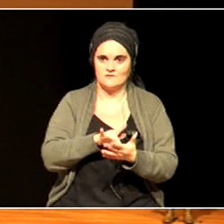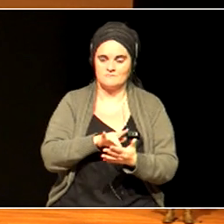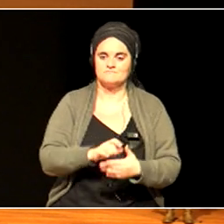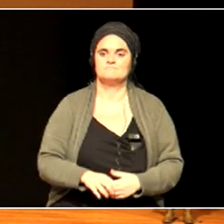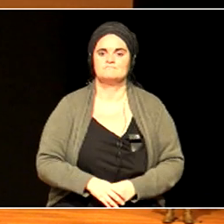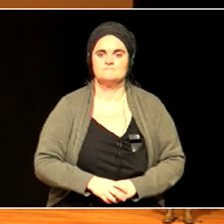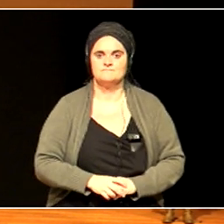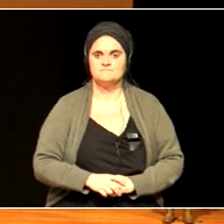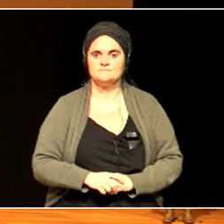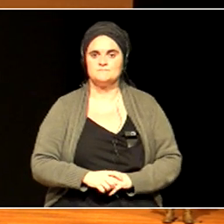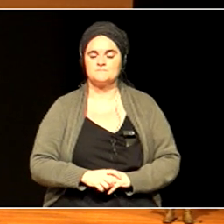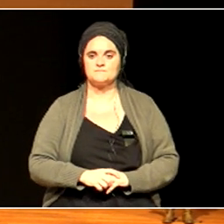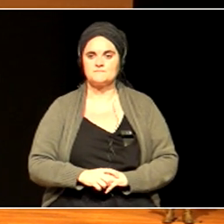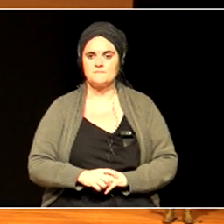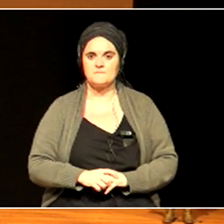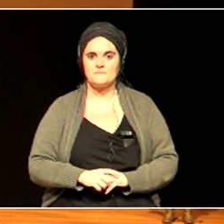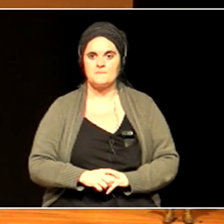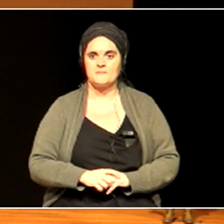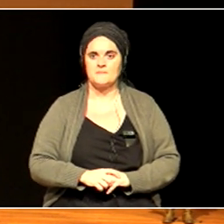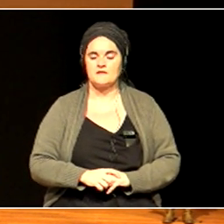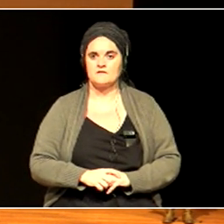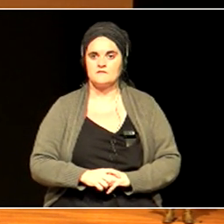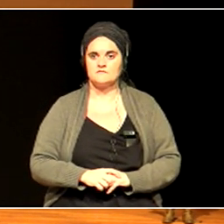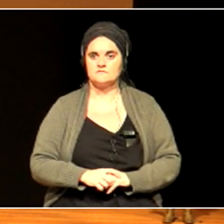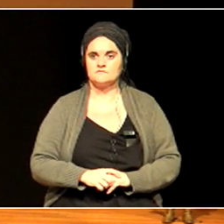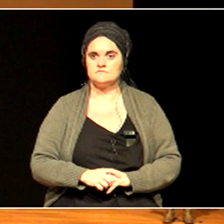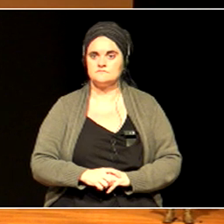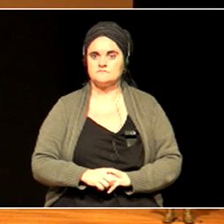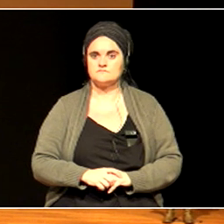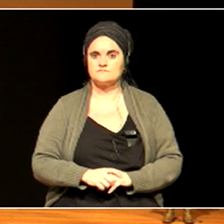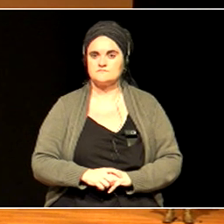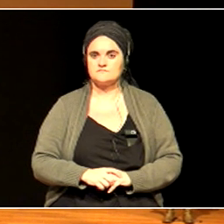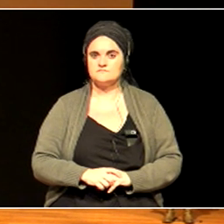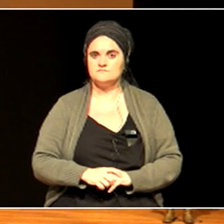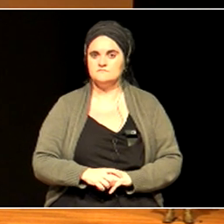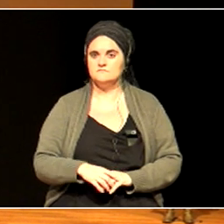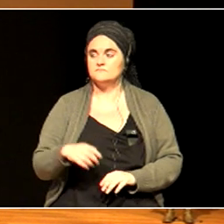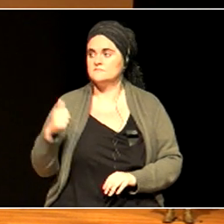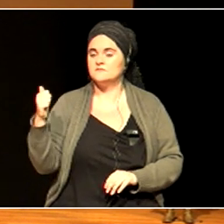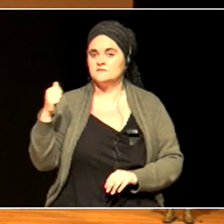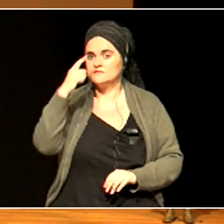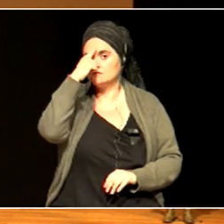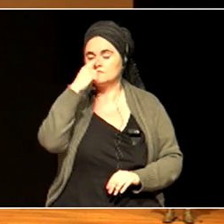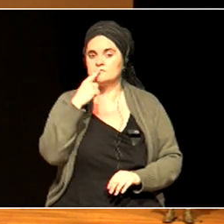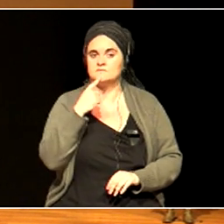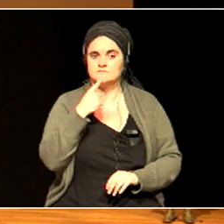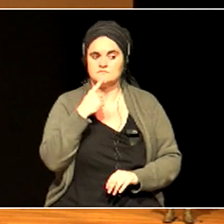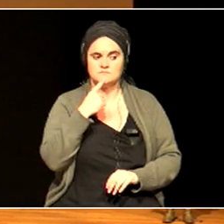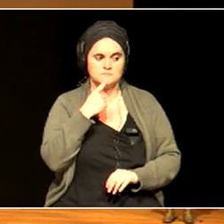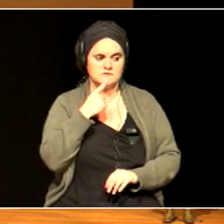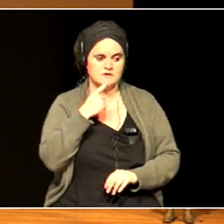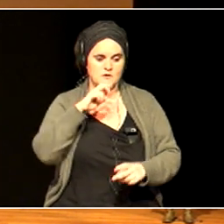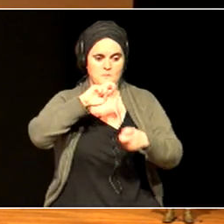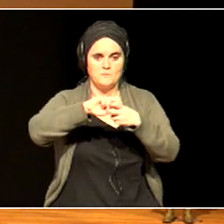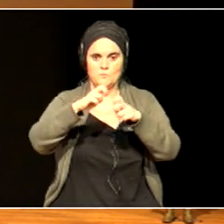And this is, this is Brussels. 150,000 children came out on strike